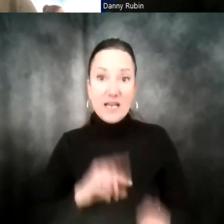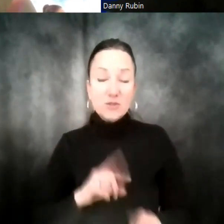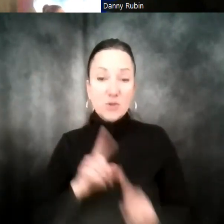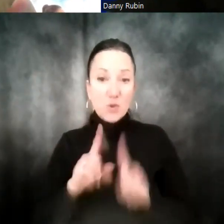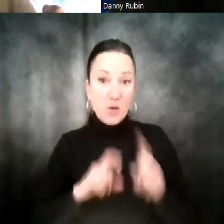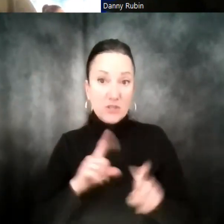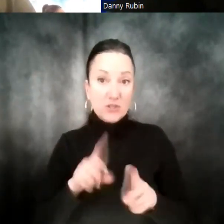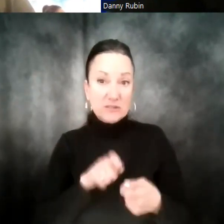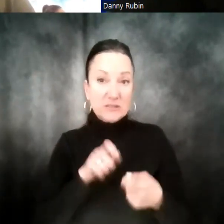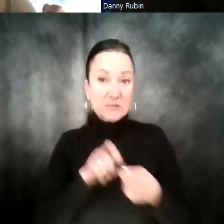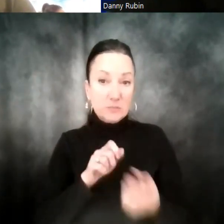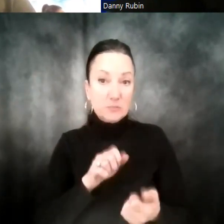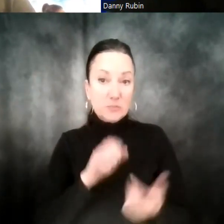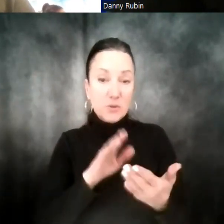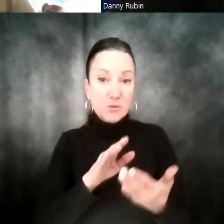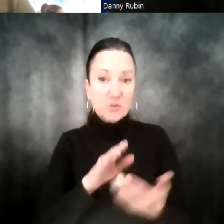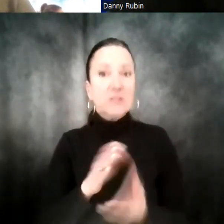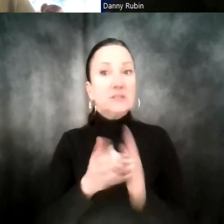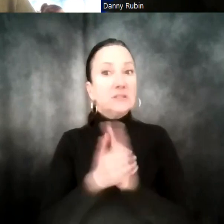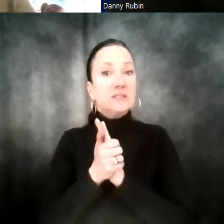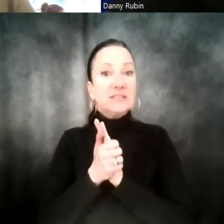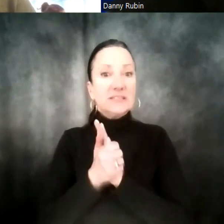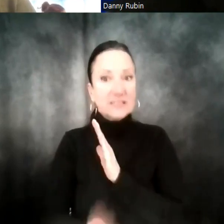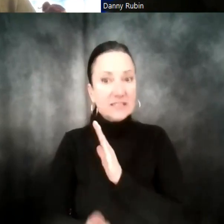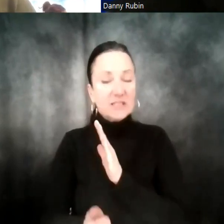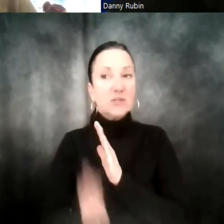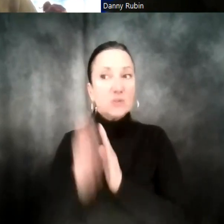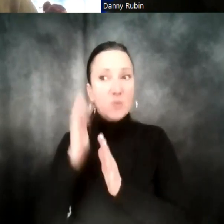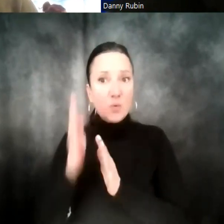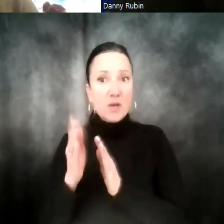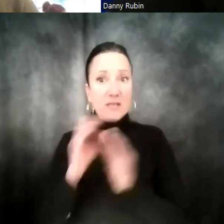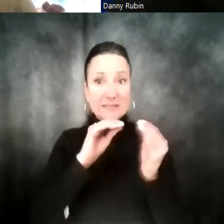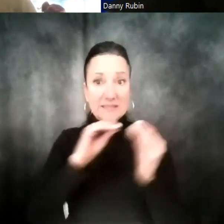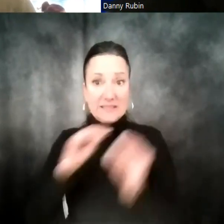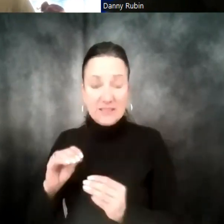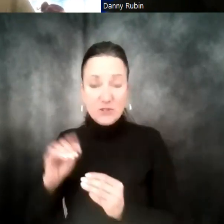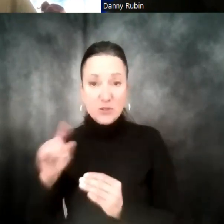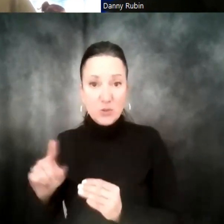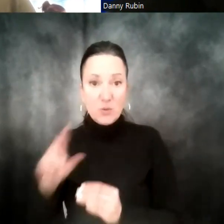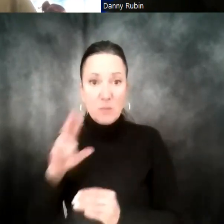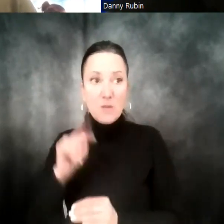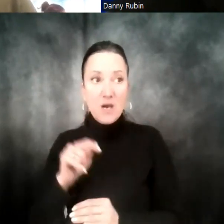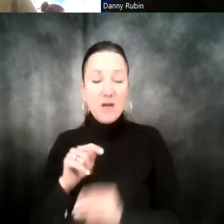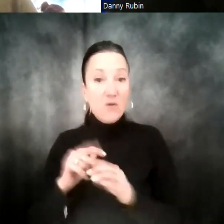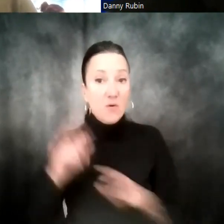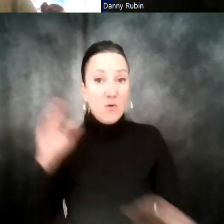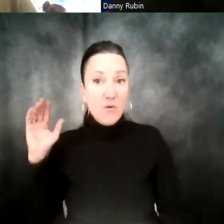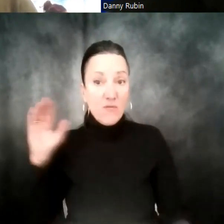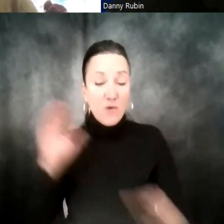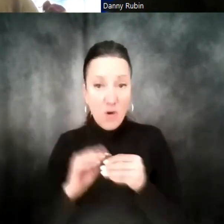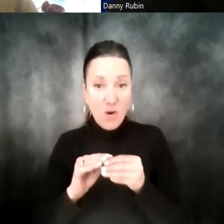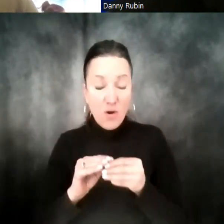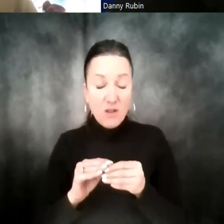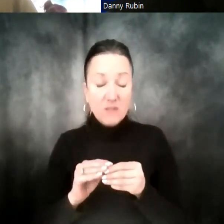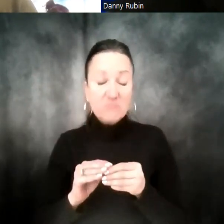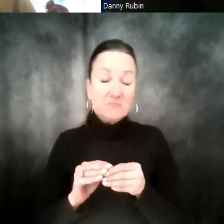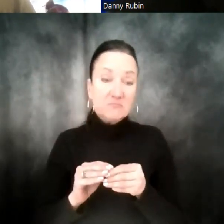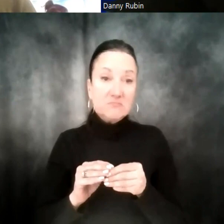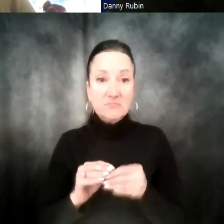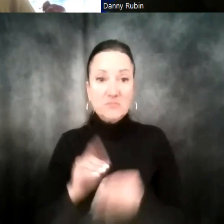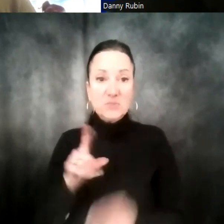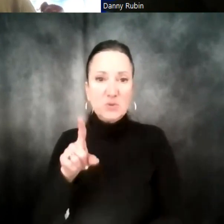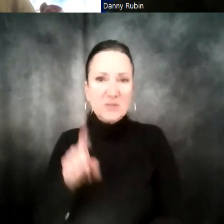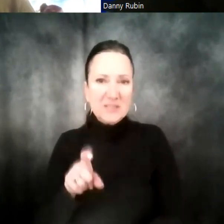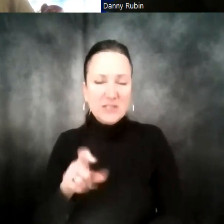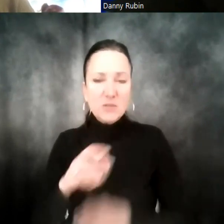So, there are skills that are going to be taught to you in the program, but collectively, you need to already be, like,